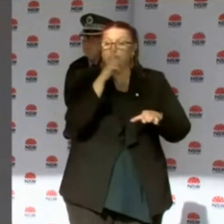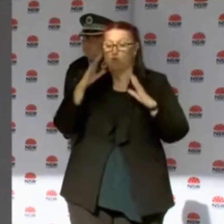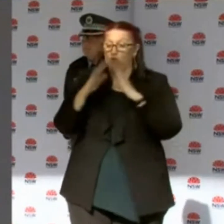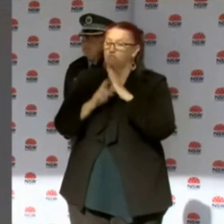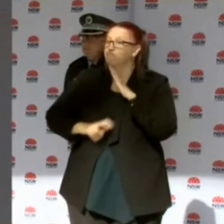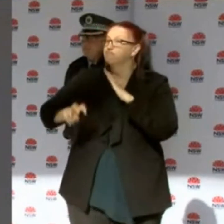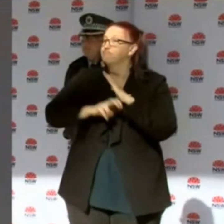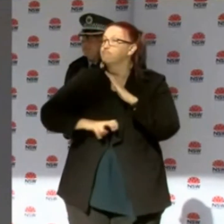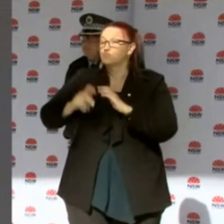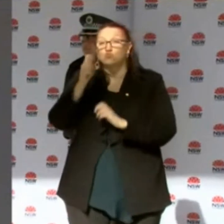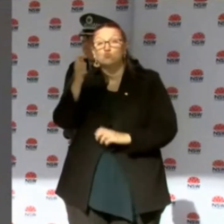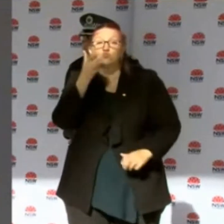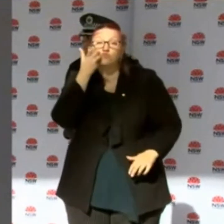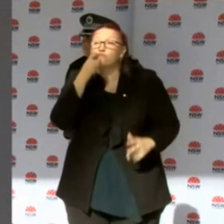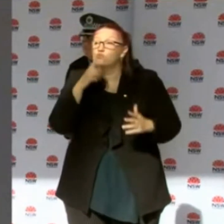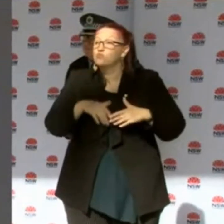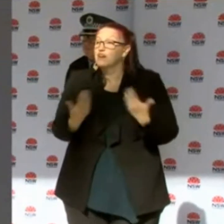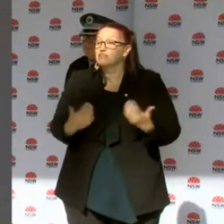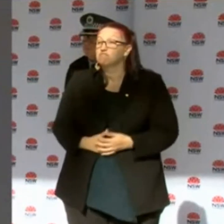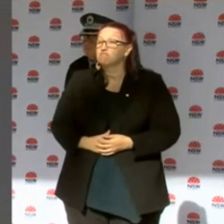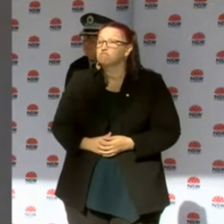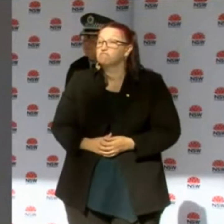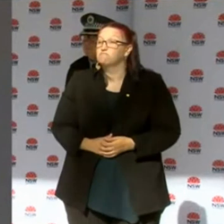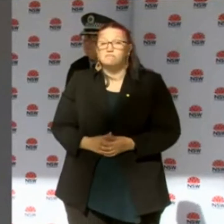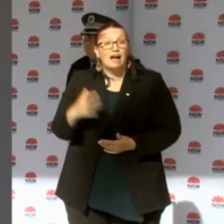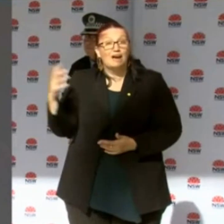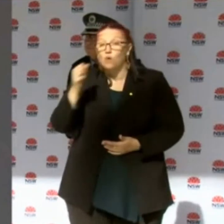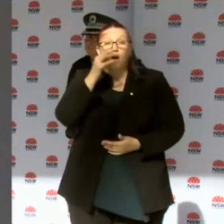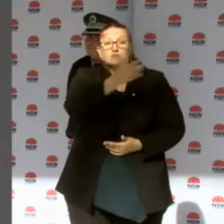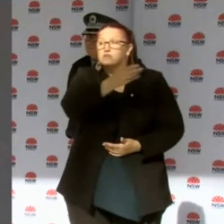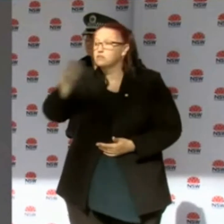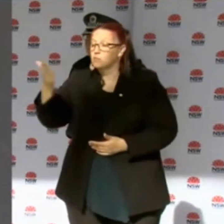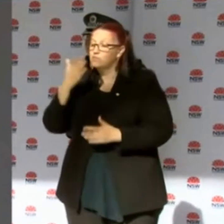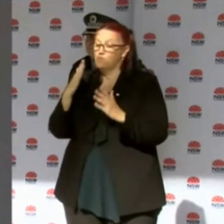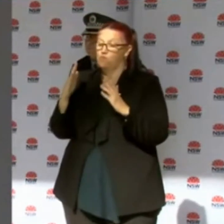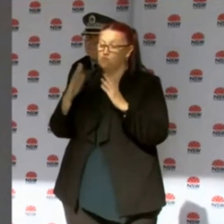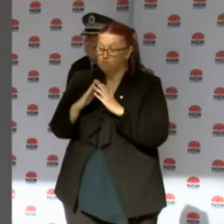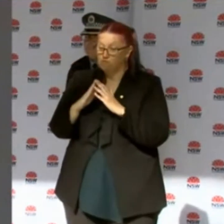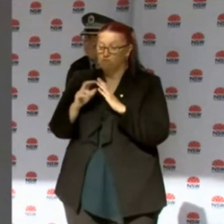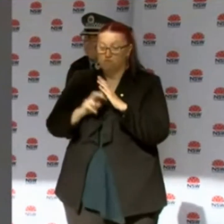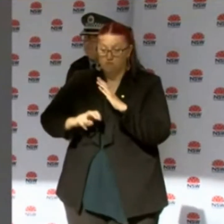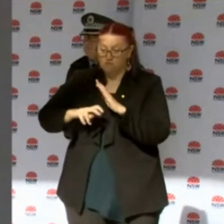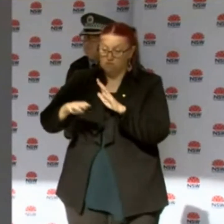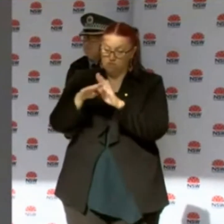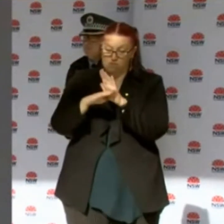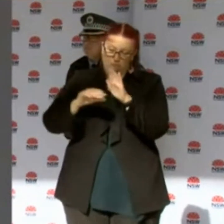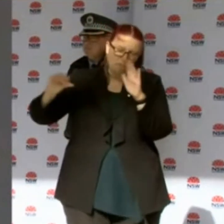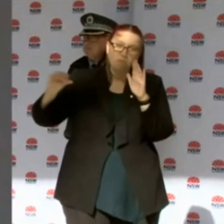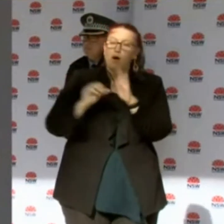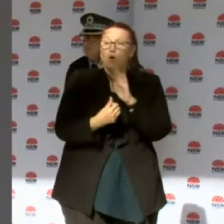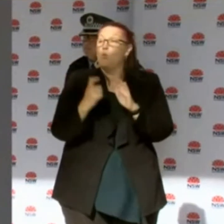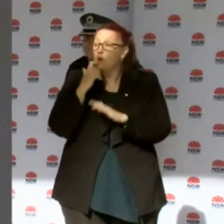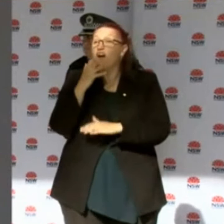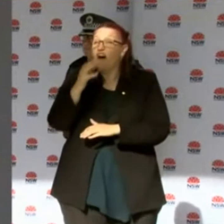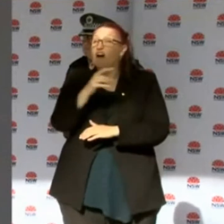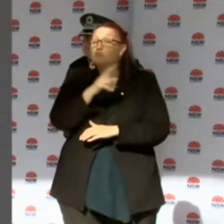And where many people will be asked to follow the health advice in a more vigilant way than they've ever been asked during the course of